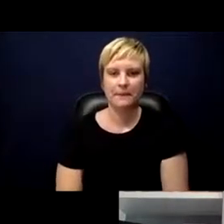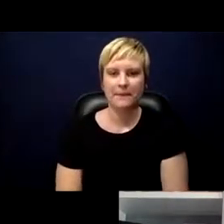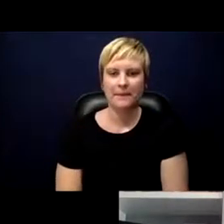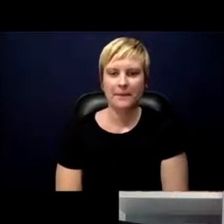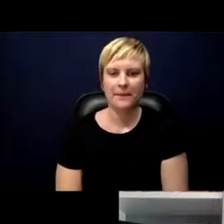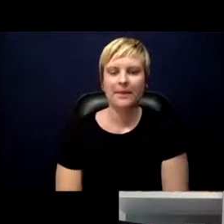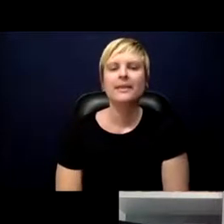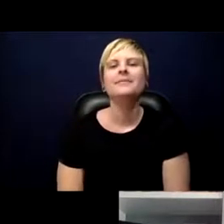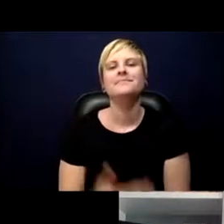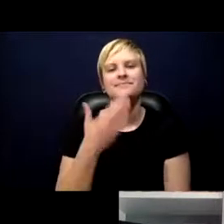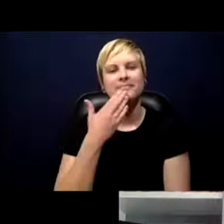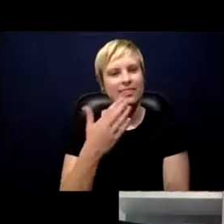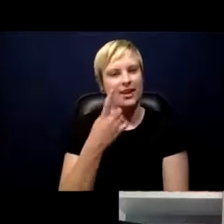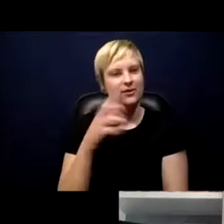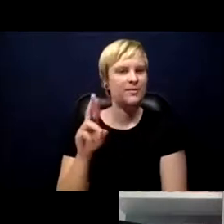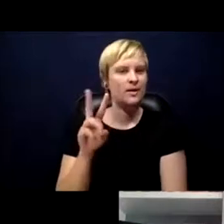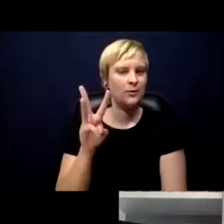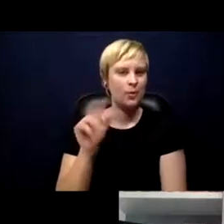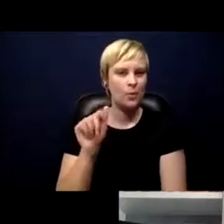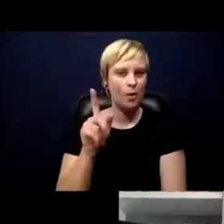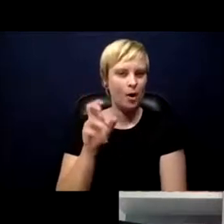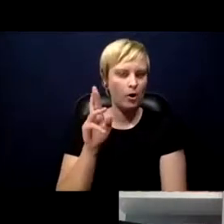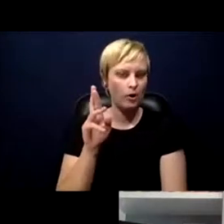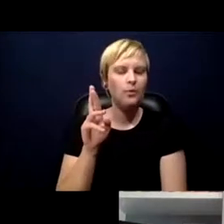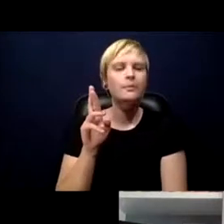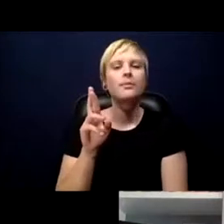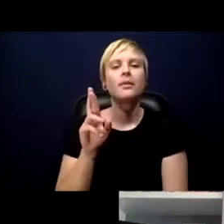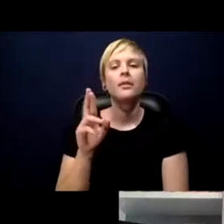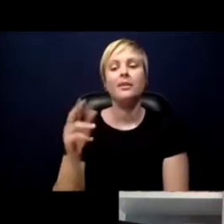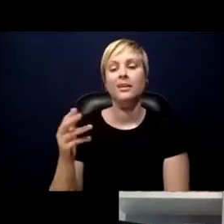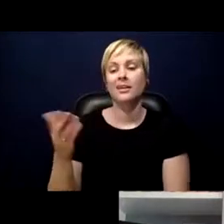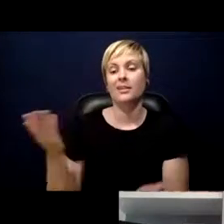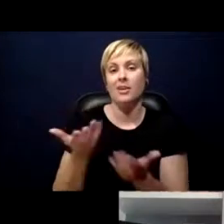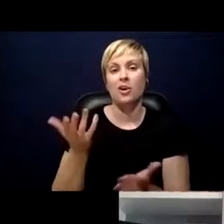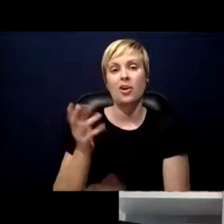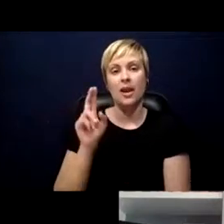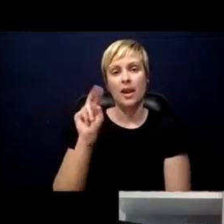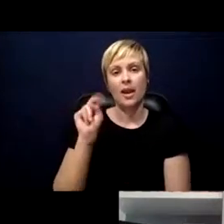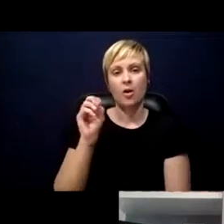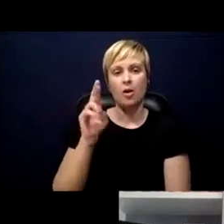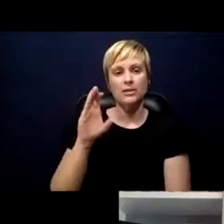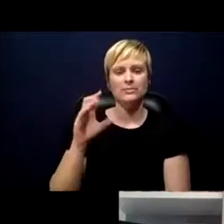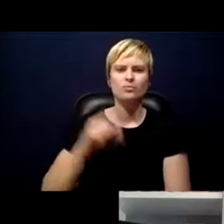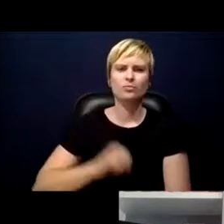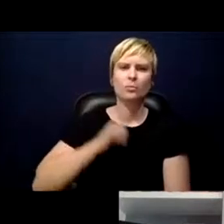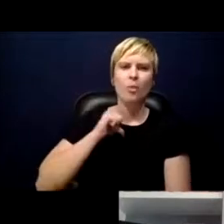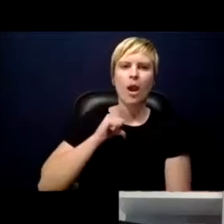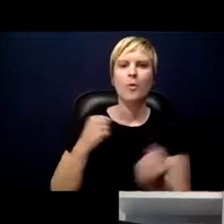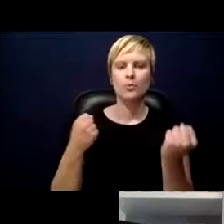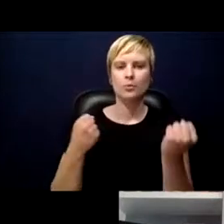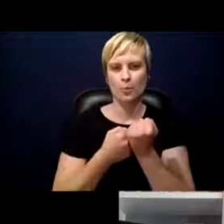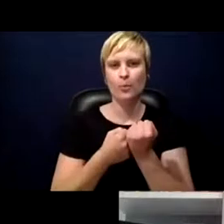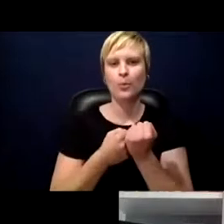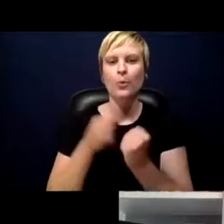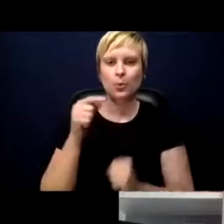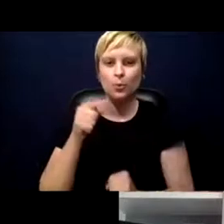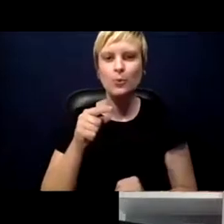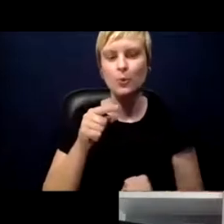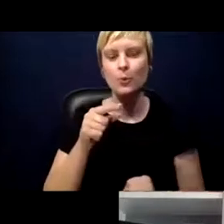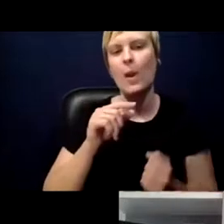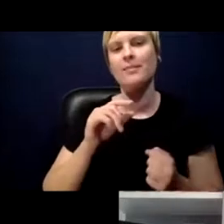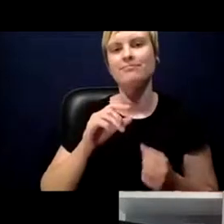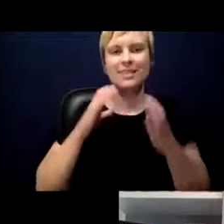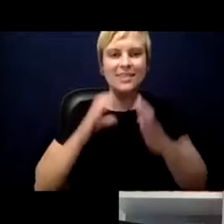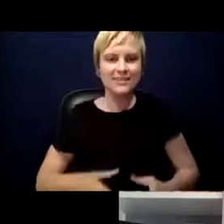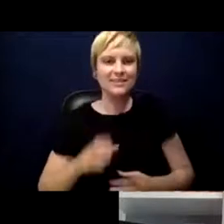Thank you, Dr. Walker. We at NORC are very proud to be supporting you and the citizens of Delaware